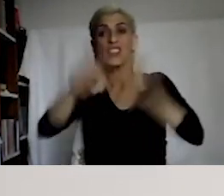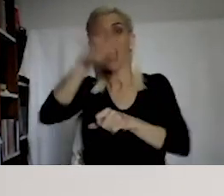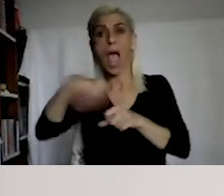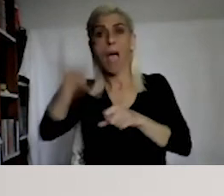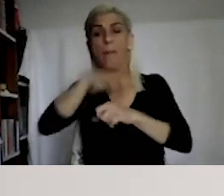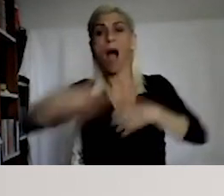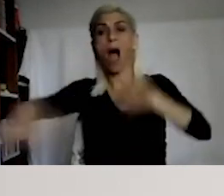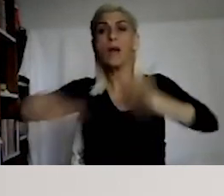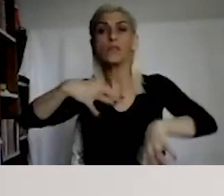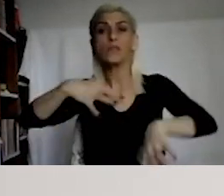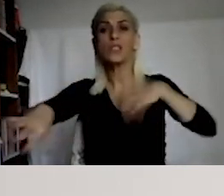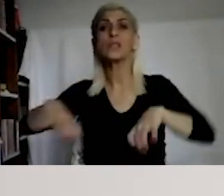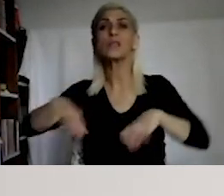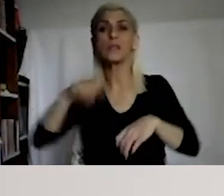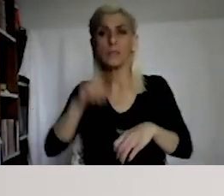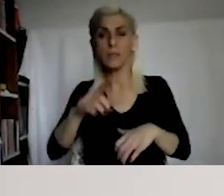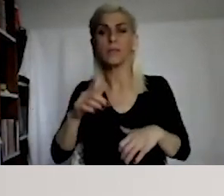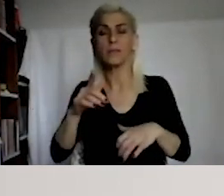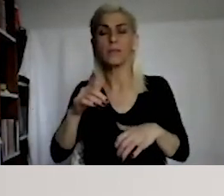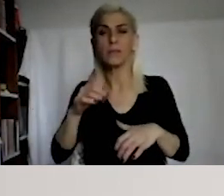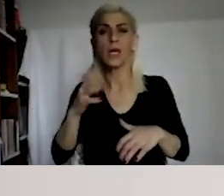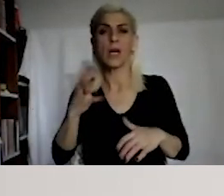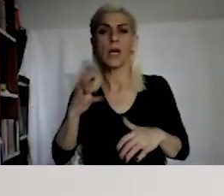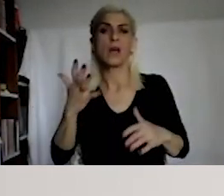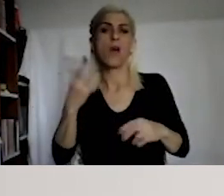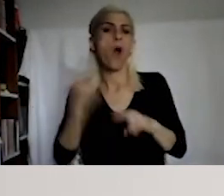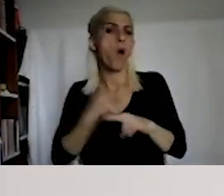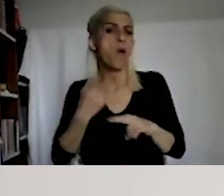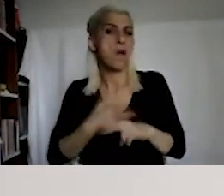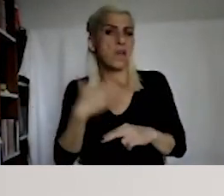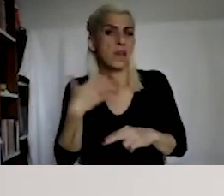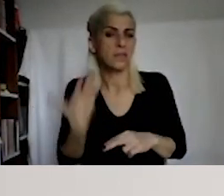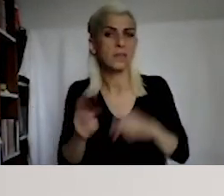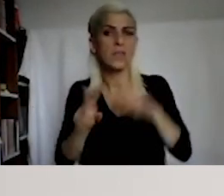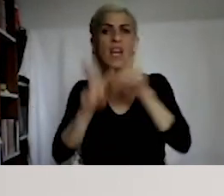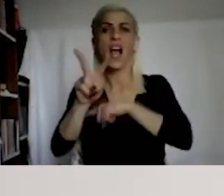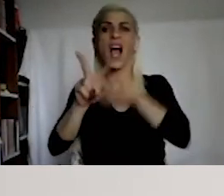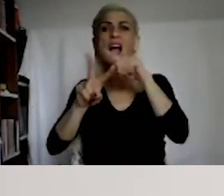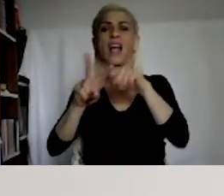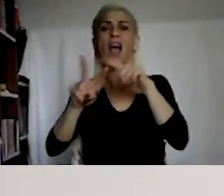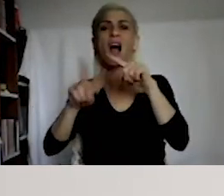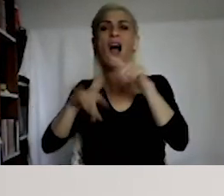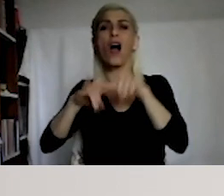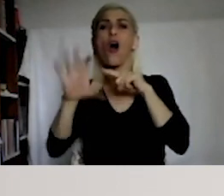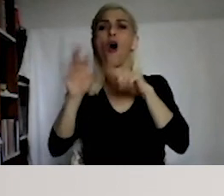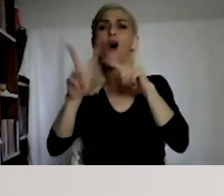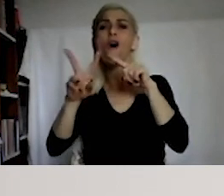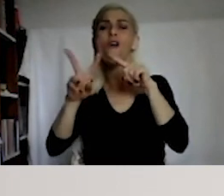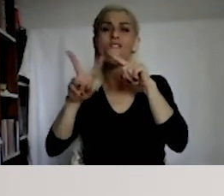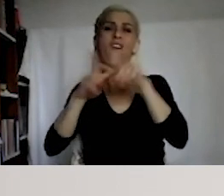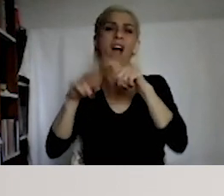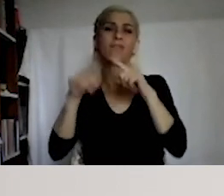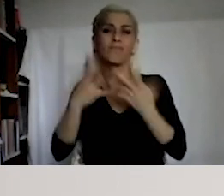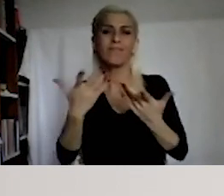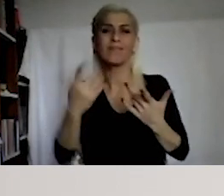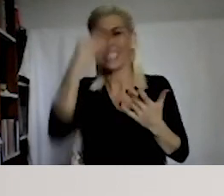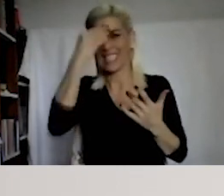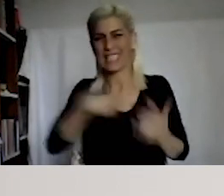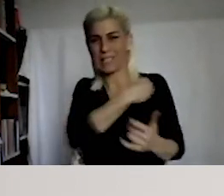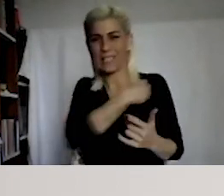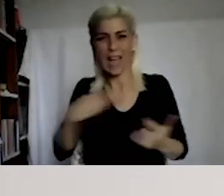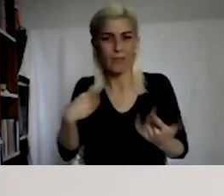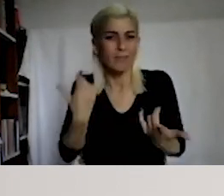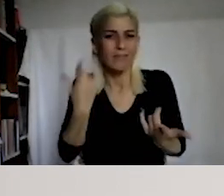For example, Yehovah's Witnesses for religion